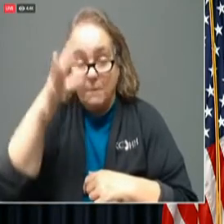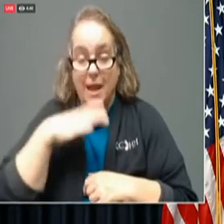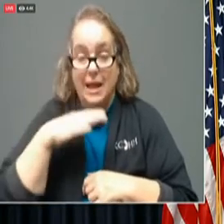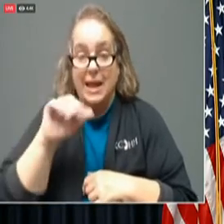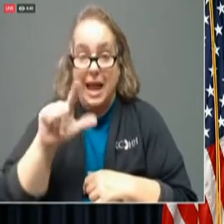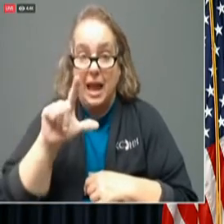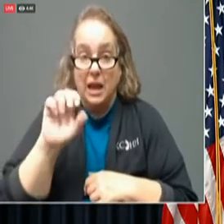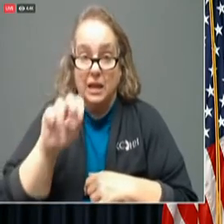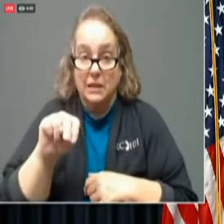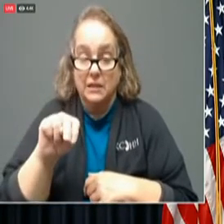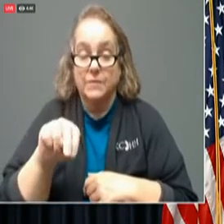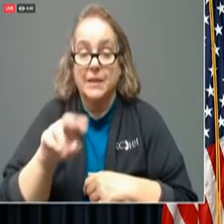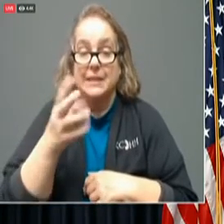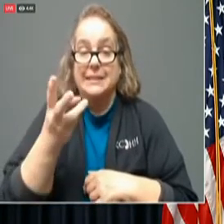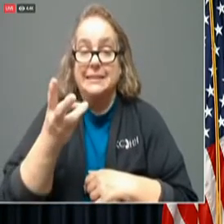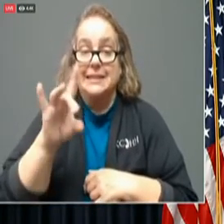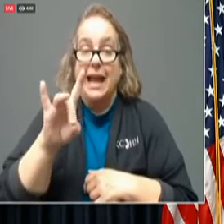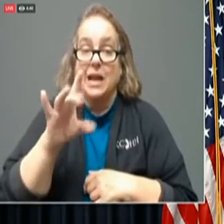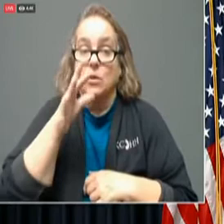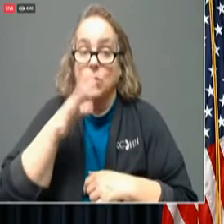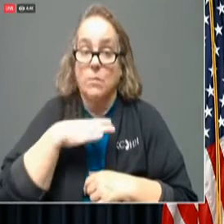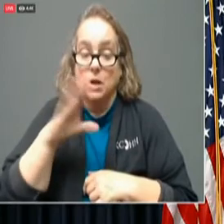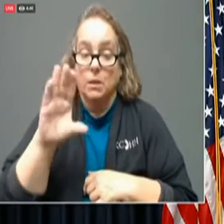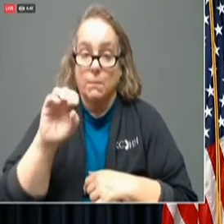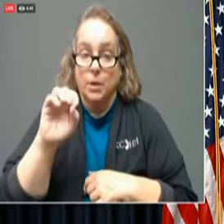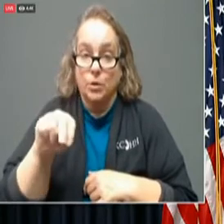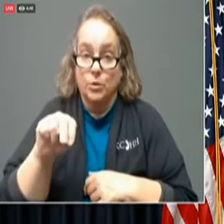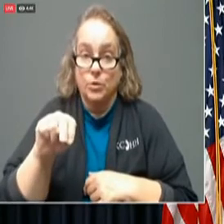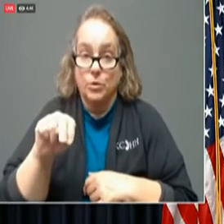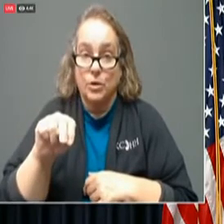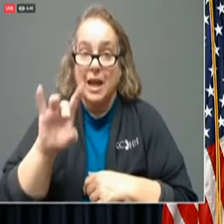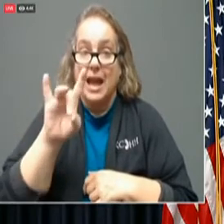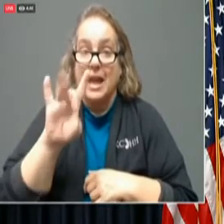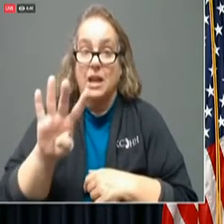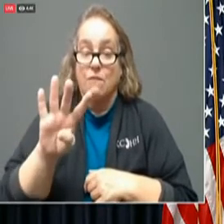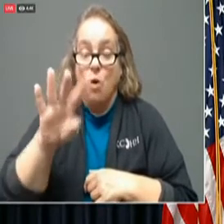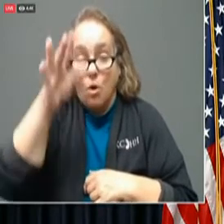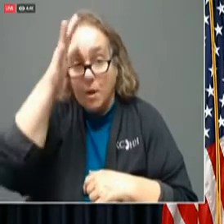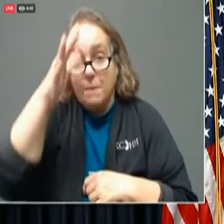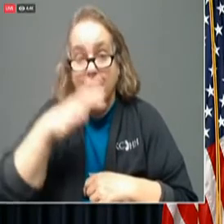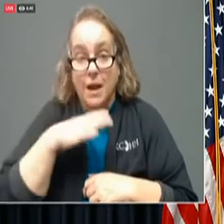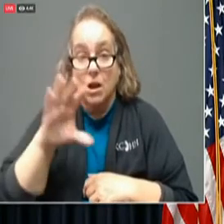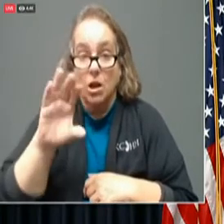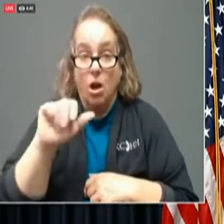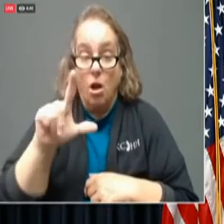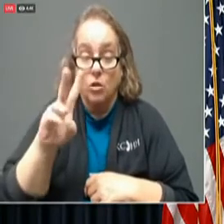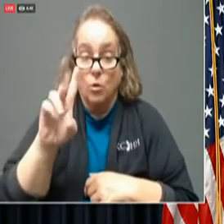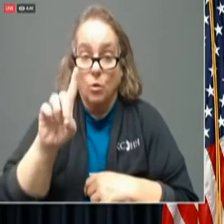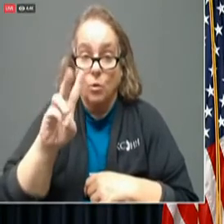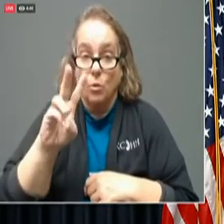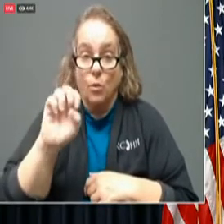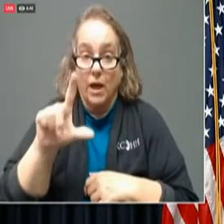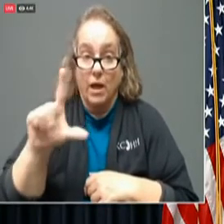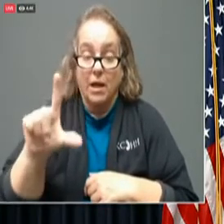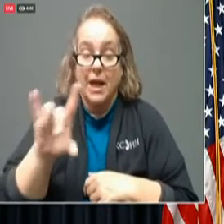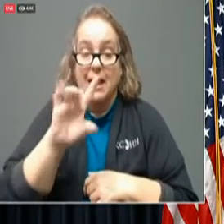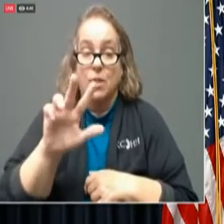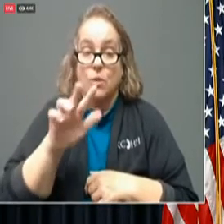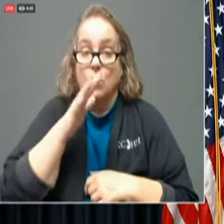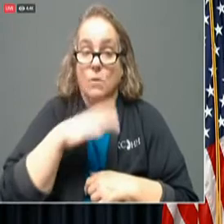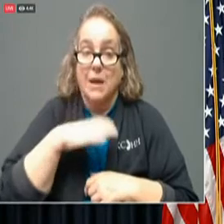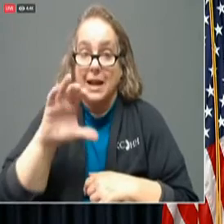a 68 year old woman from Boone, an 84 year old man from Caldwell, 83 year old woman from Campbell,